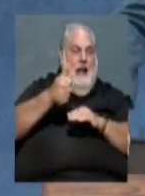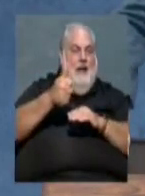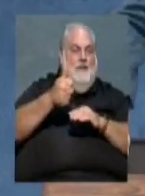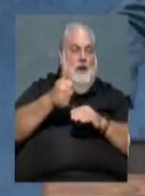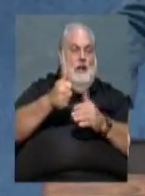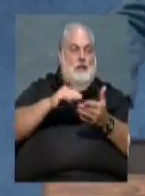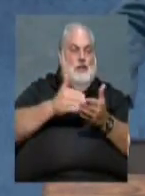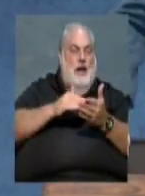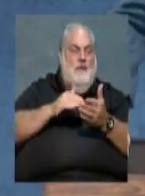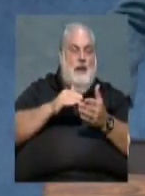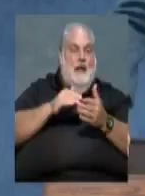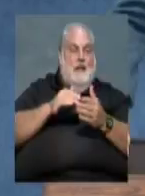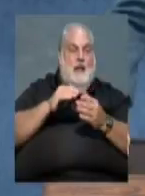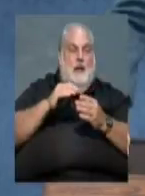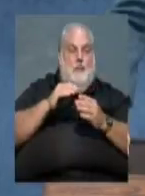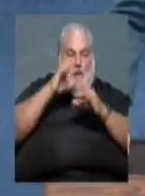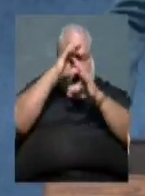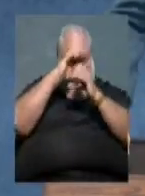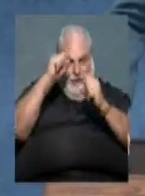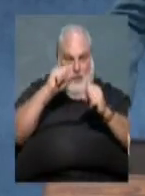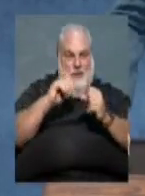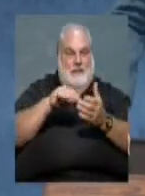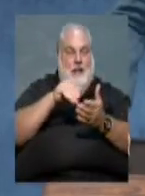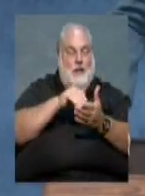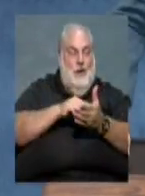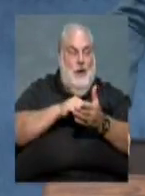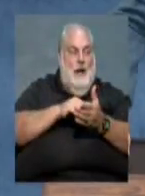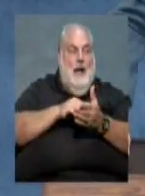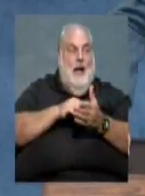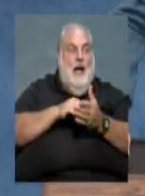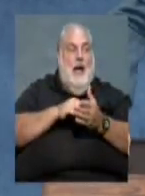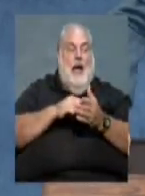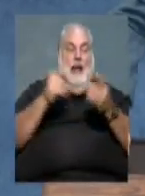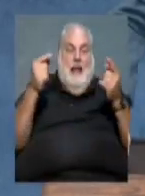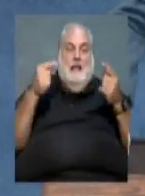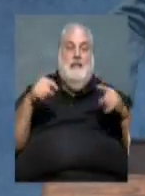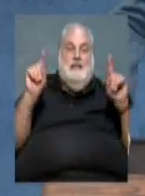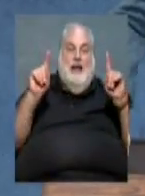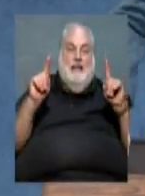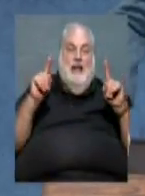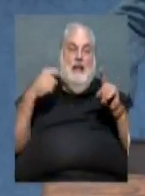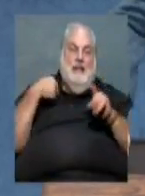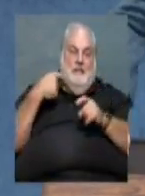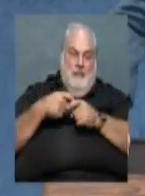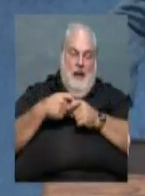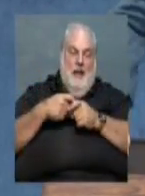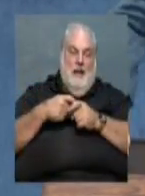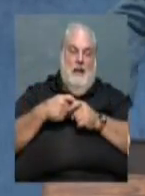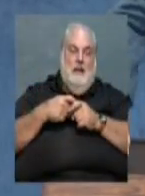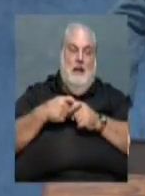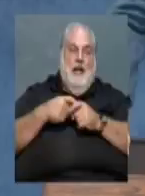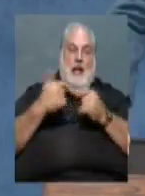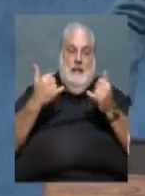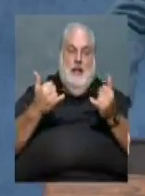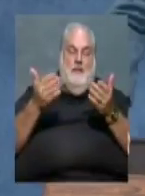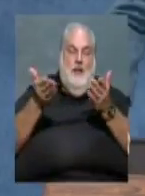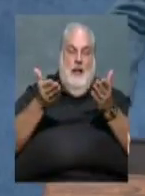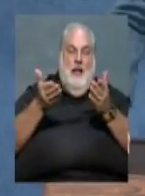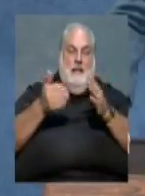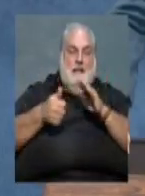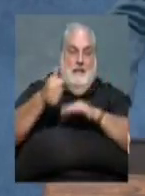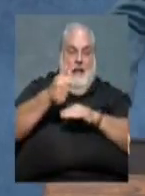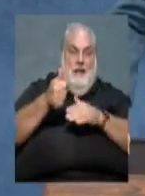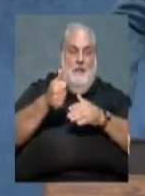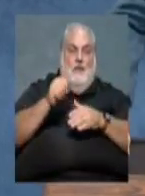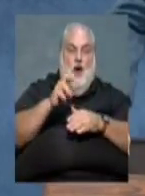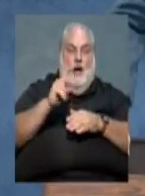Presidential Center and another story of success from the Hispanic contributions in our restaurant industry. He formerly served as executive chef